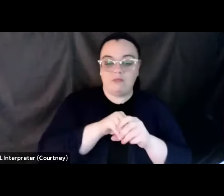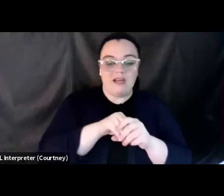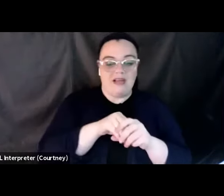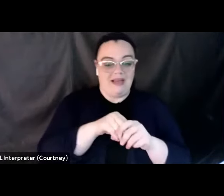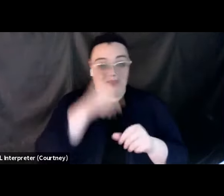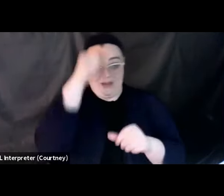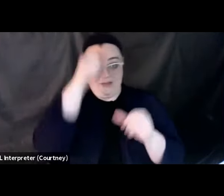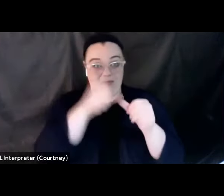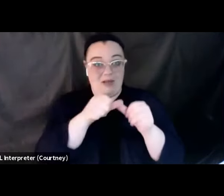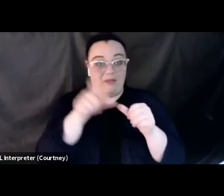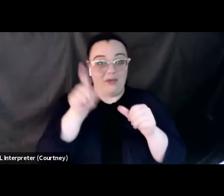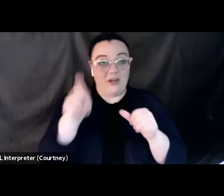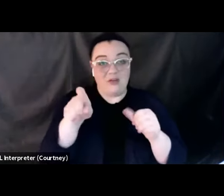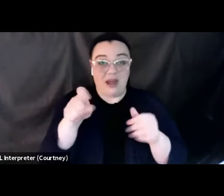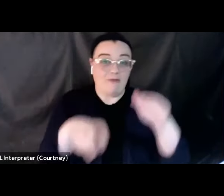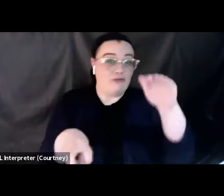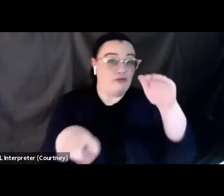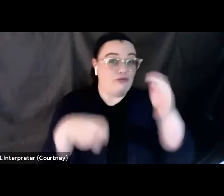on. an earthquake now.